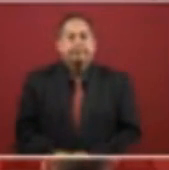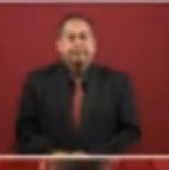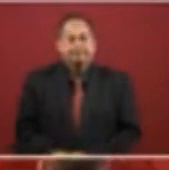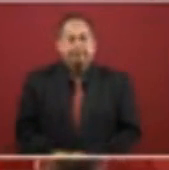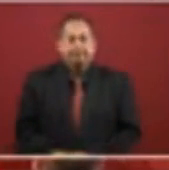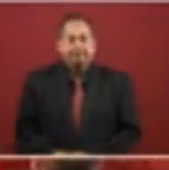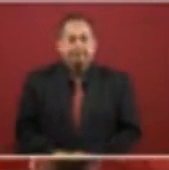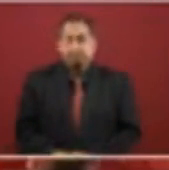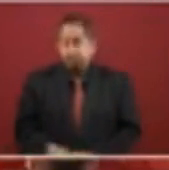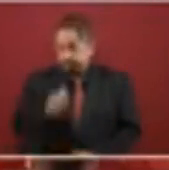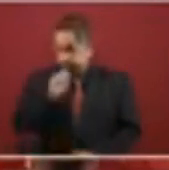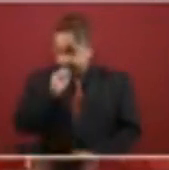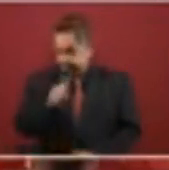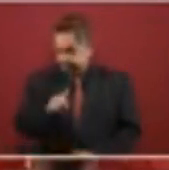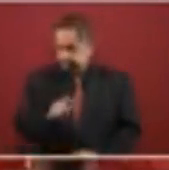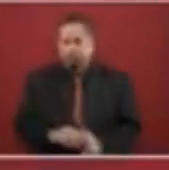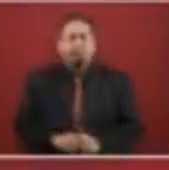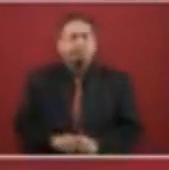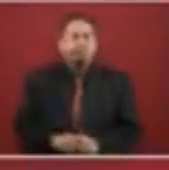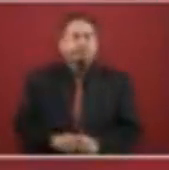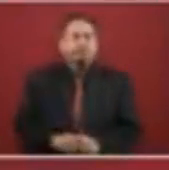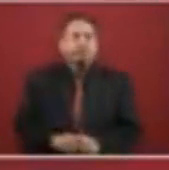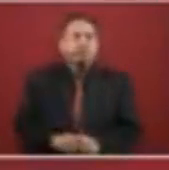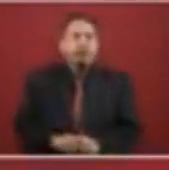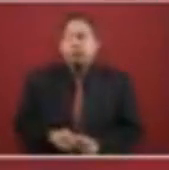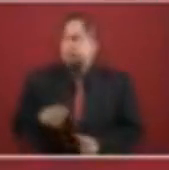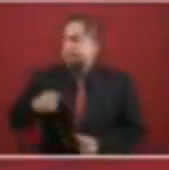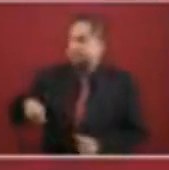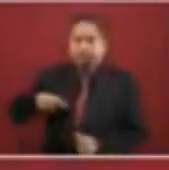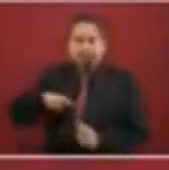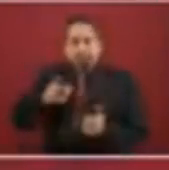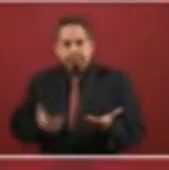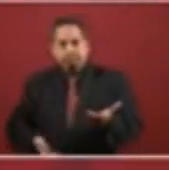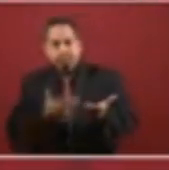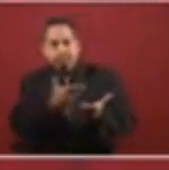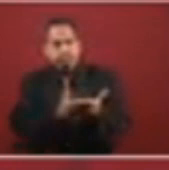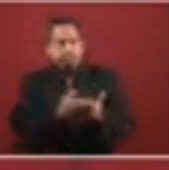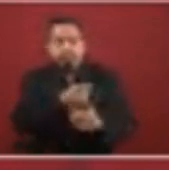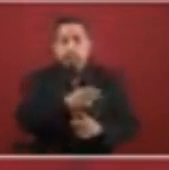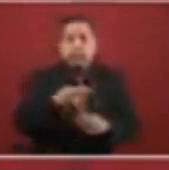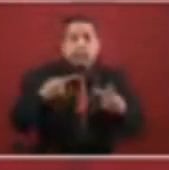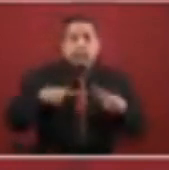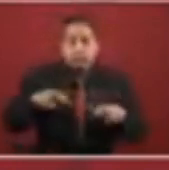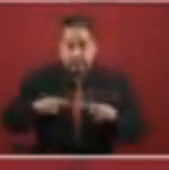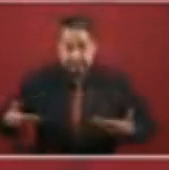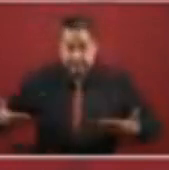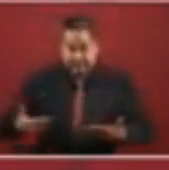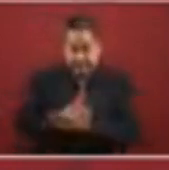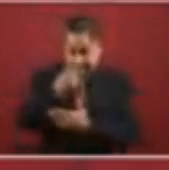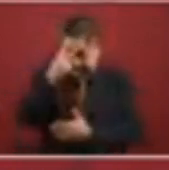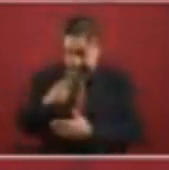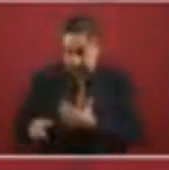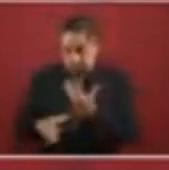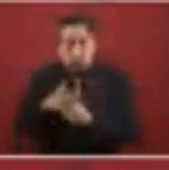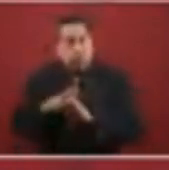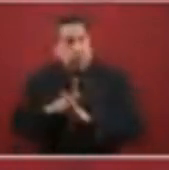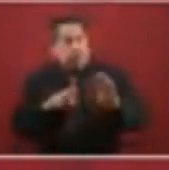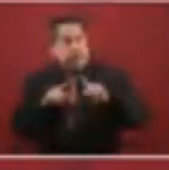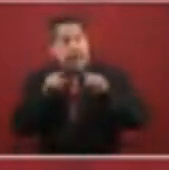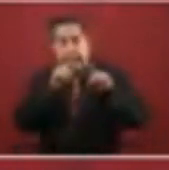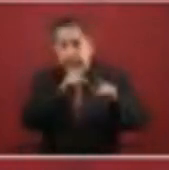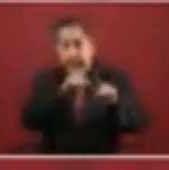And also in that way, we also let them know